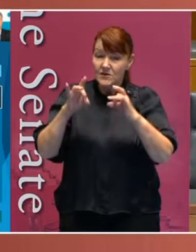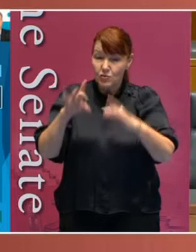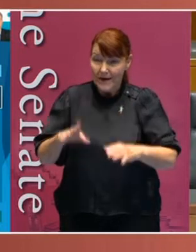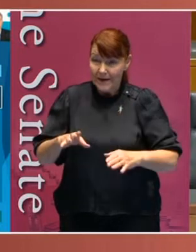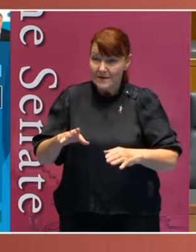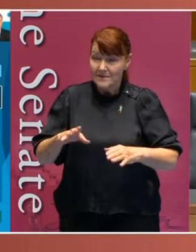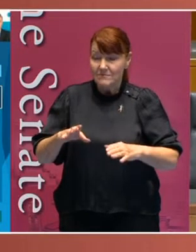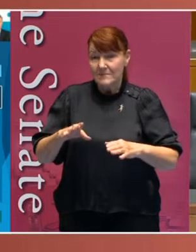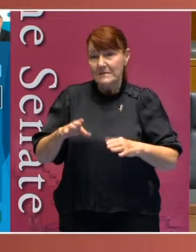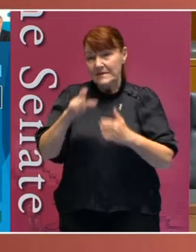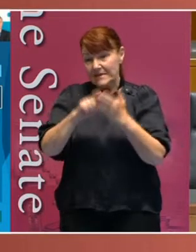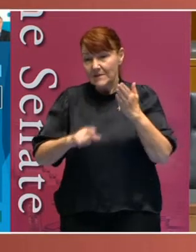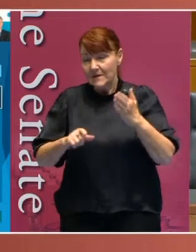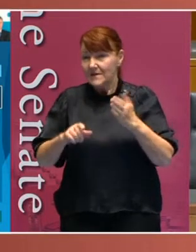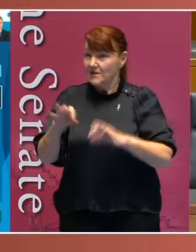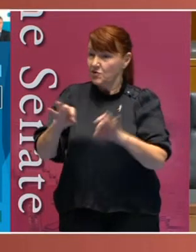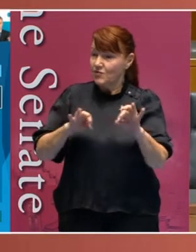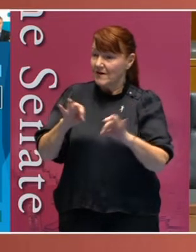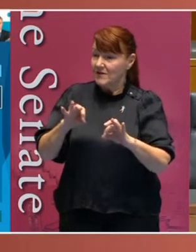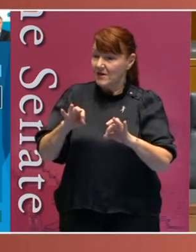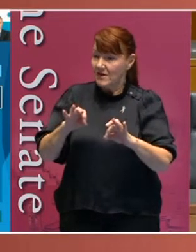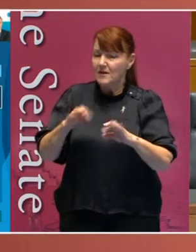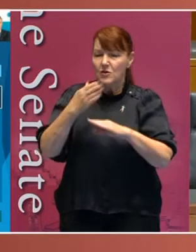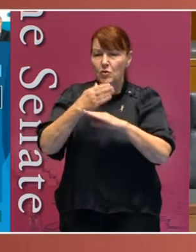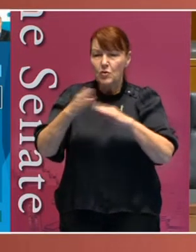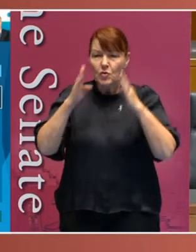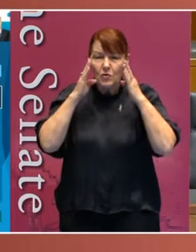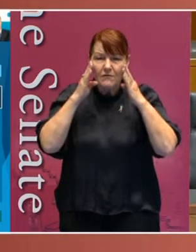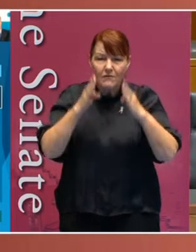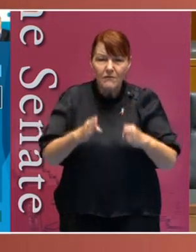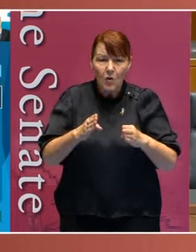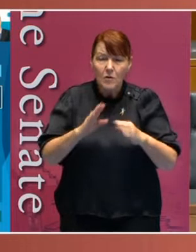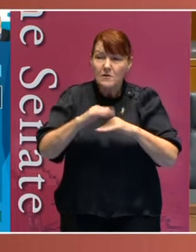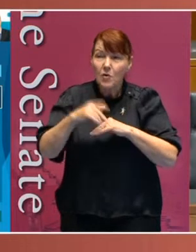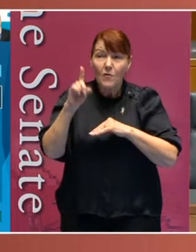is a new emphasis on measurement and accountability